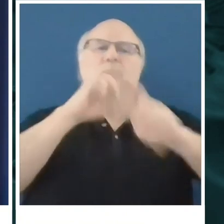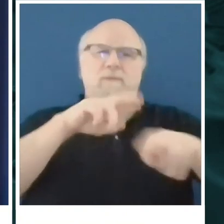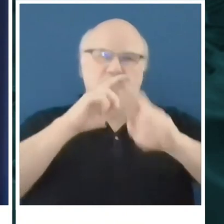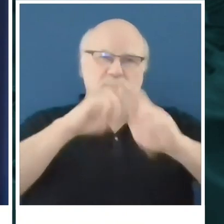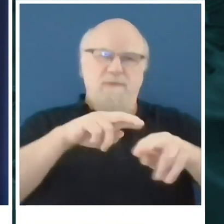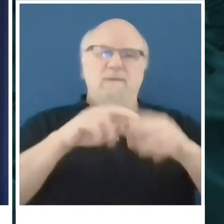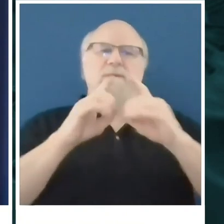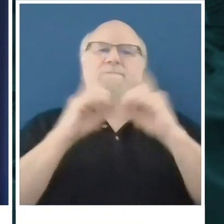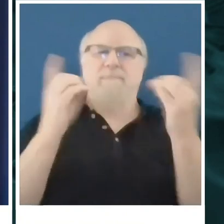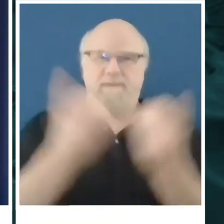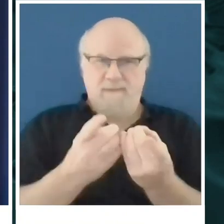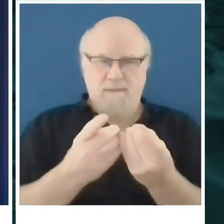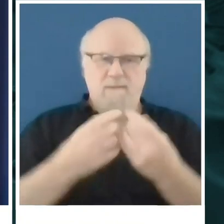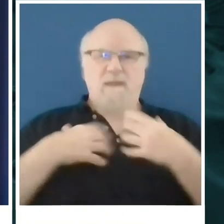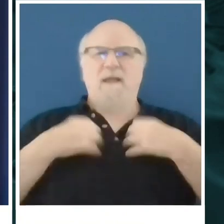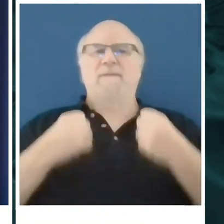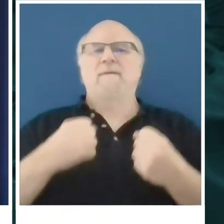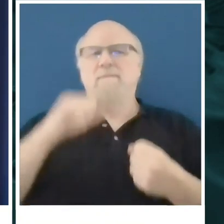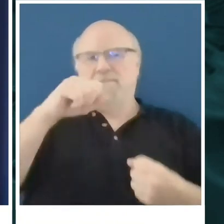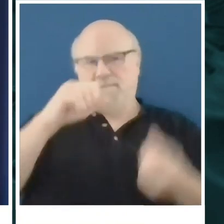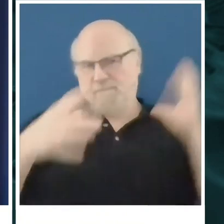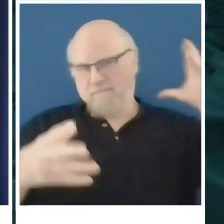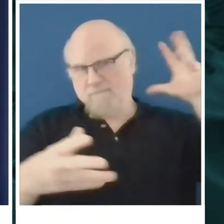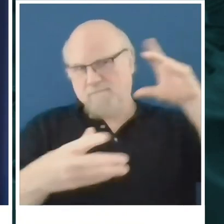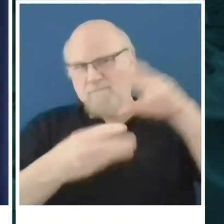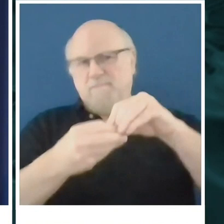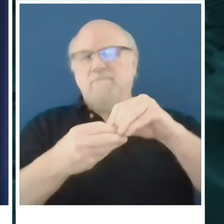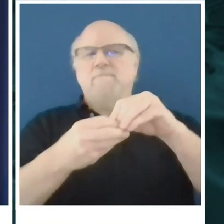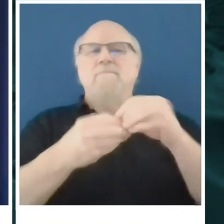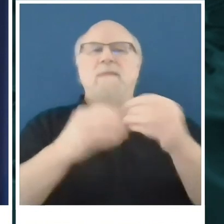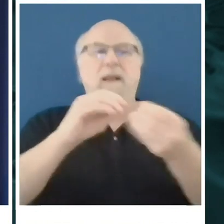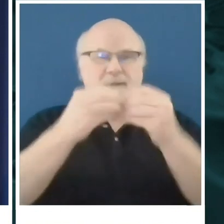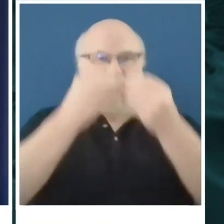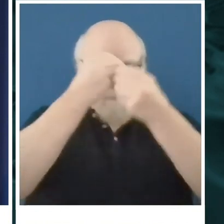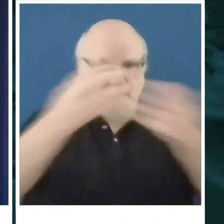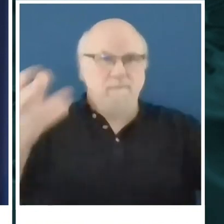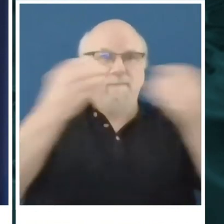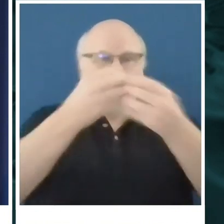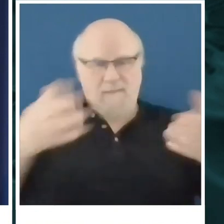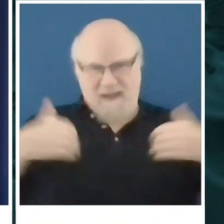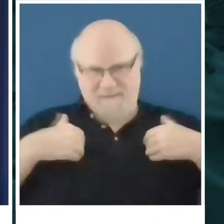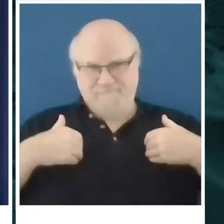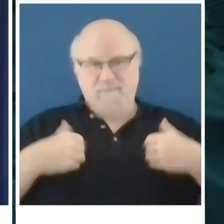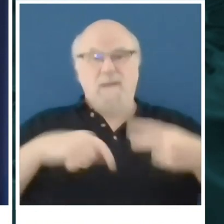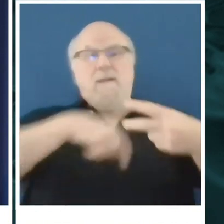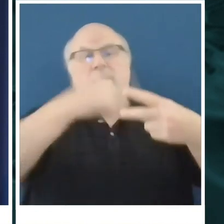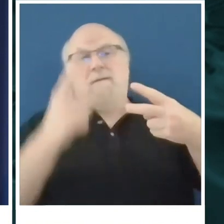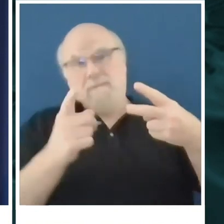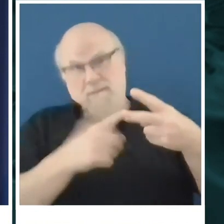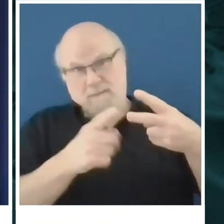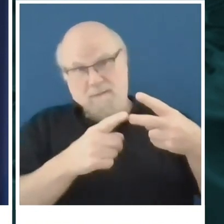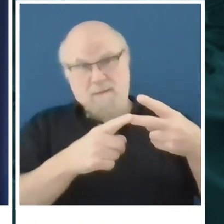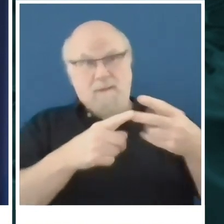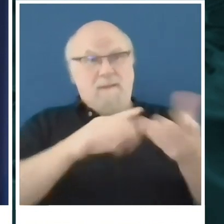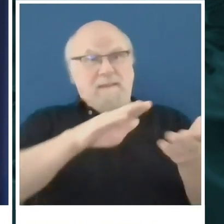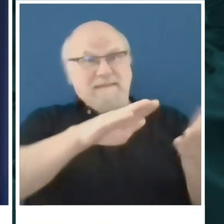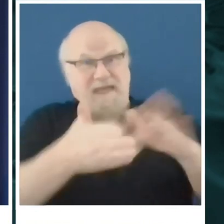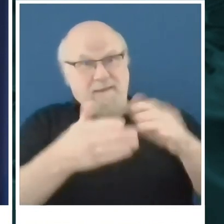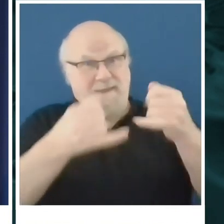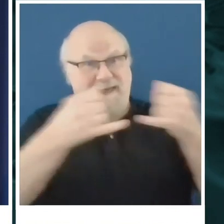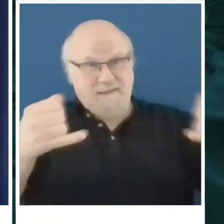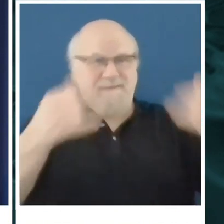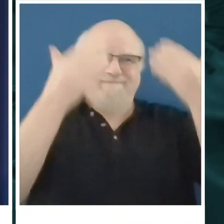where we get that information. Christopher, as to a timeline, we literally examine this stuff every day, every evening.